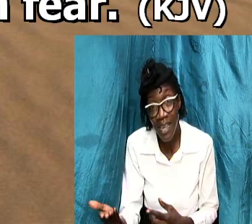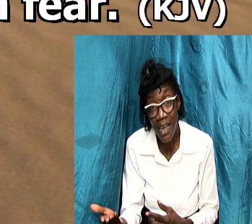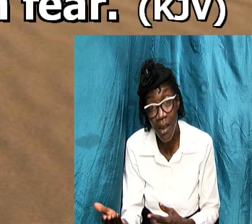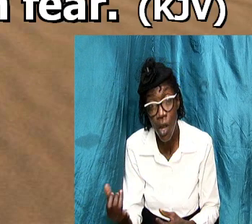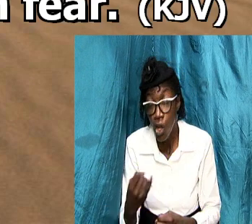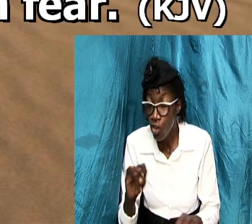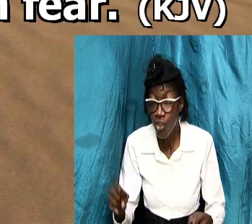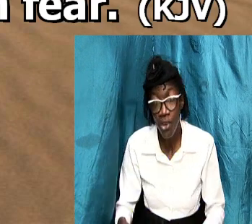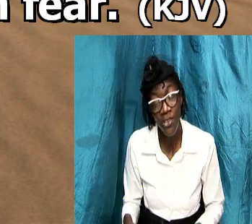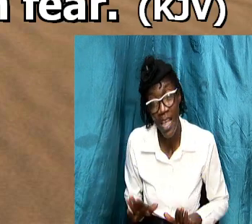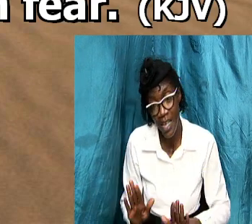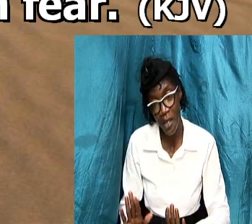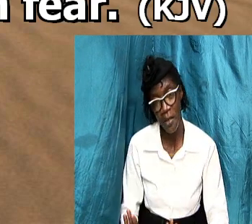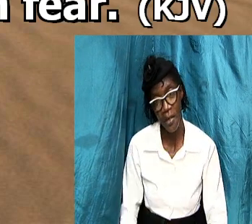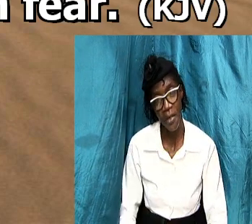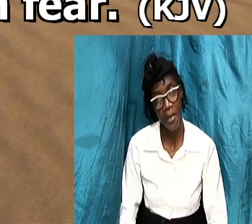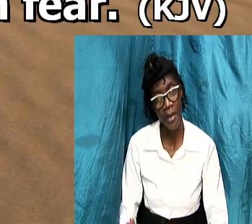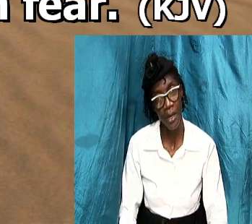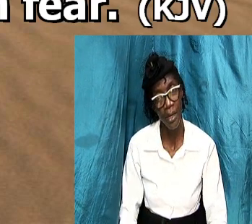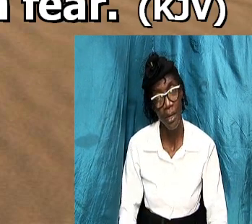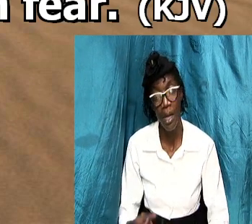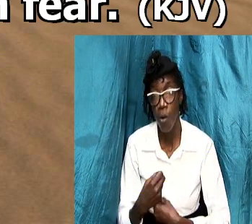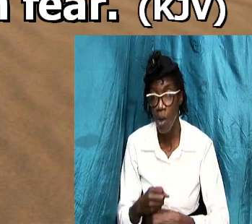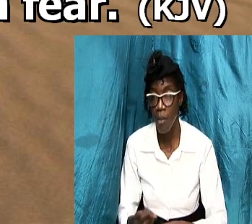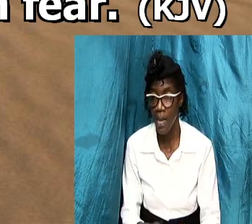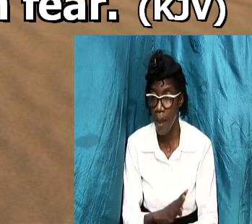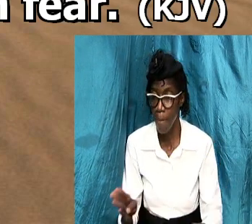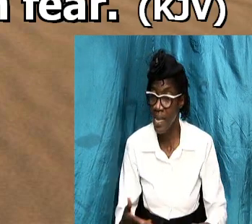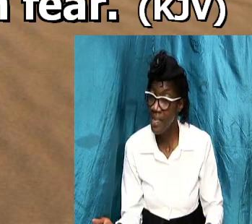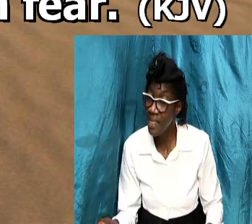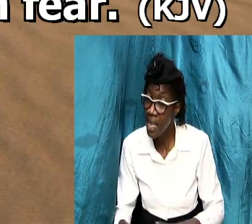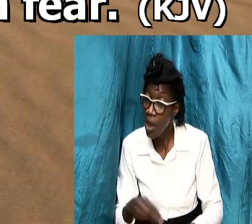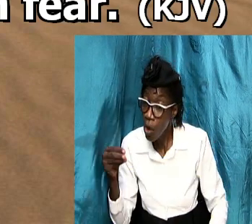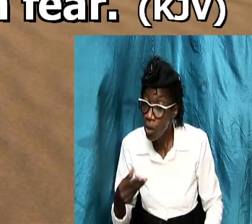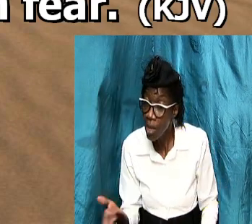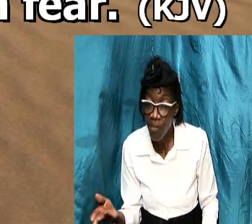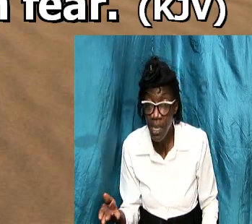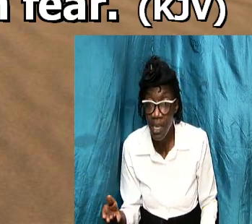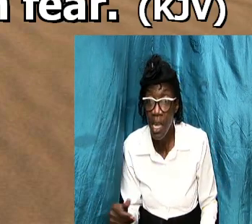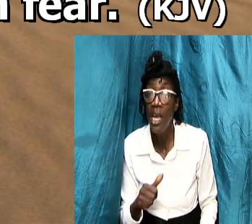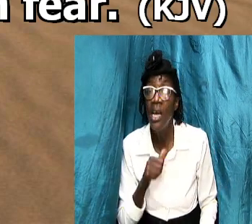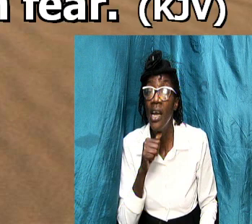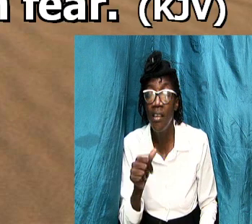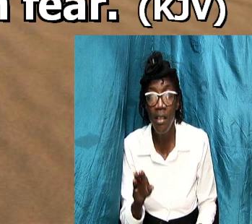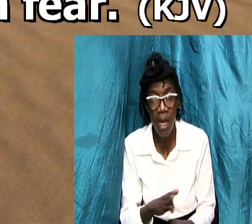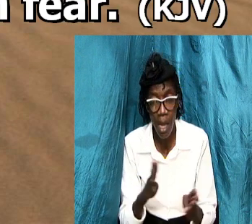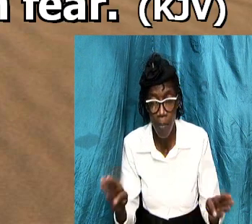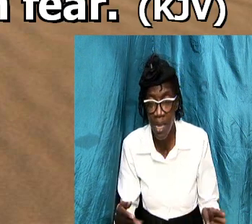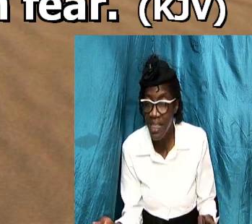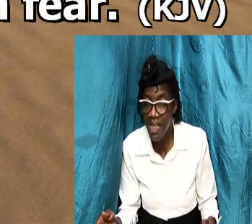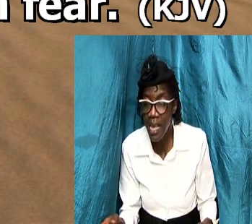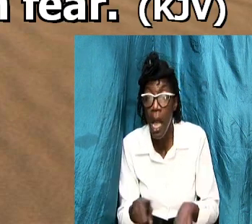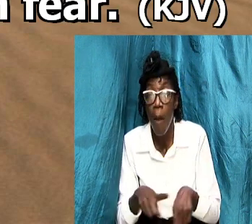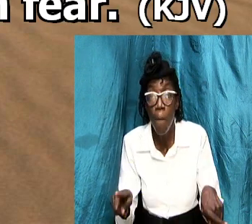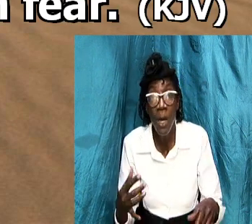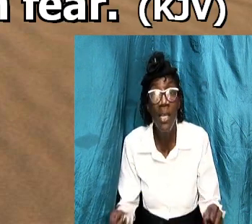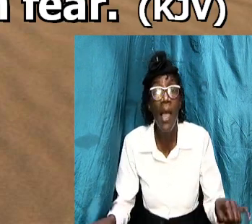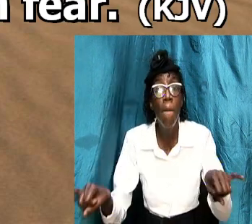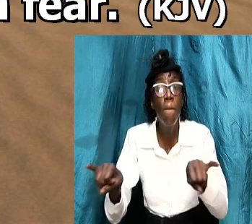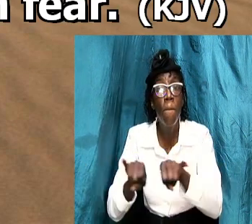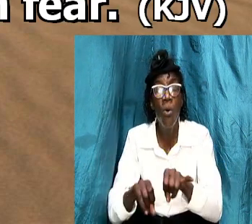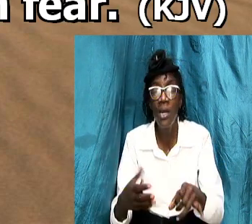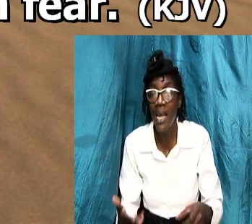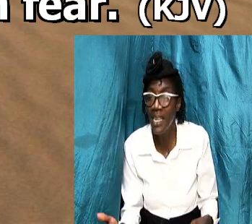simply that you know we make a big thing out of it but it's really not a big thing it is an important thing it is a